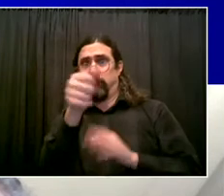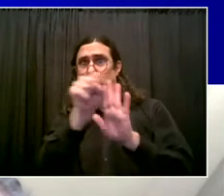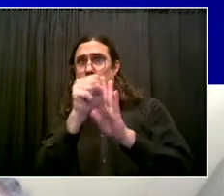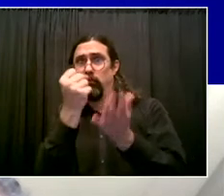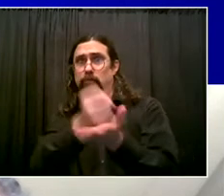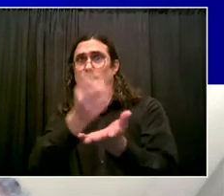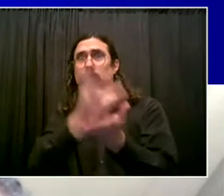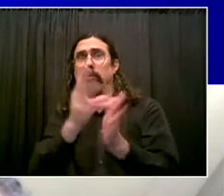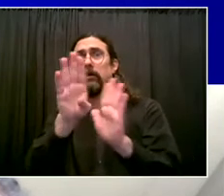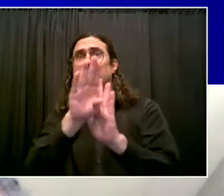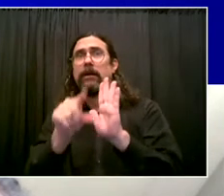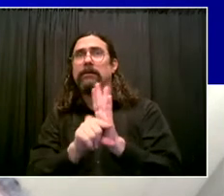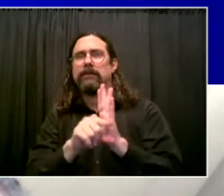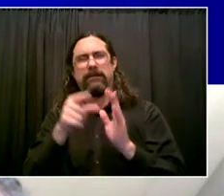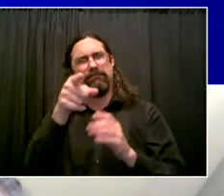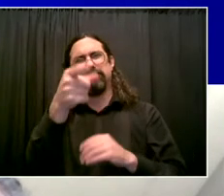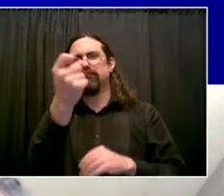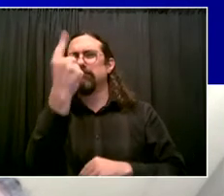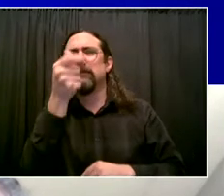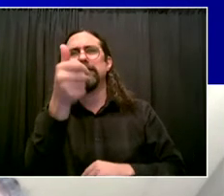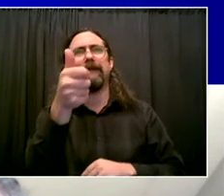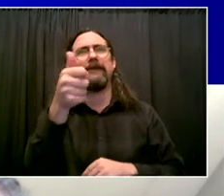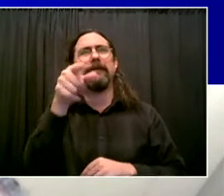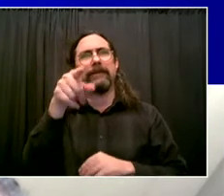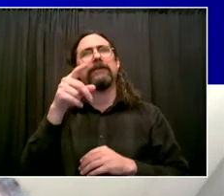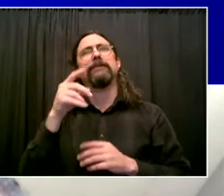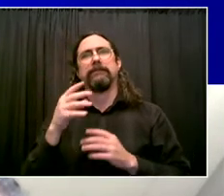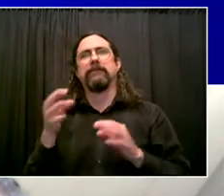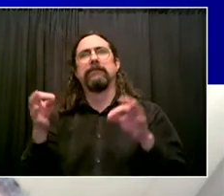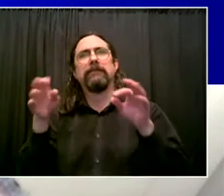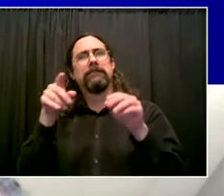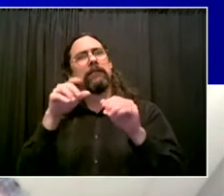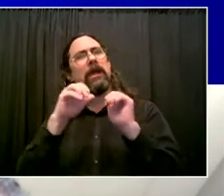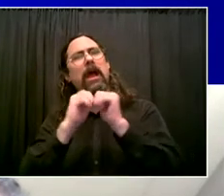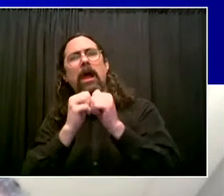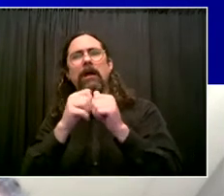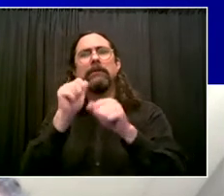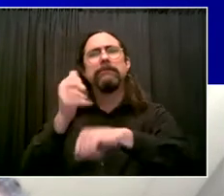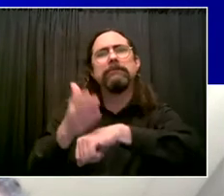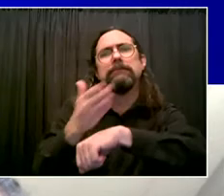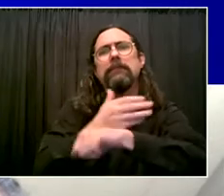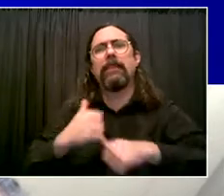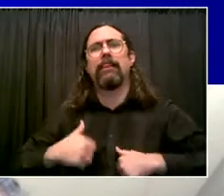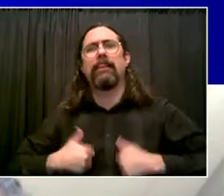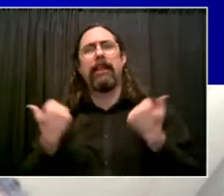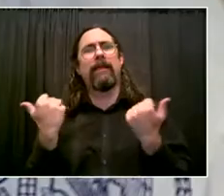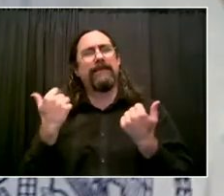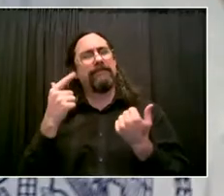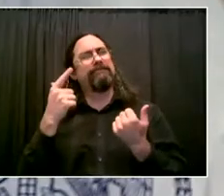only if we actually take the steps to do it in a purposeful, intentional manner. So thank you for your leadership.